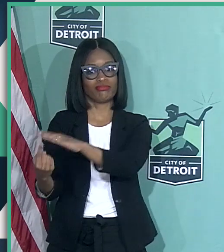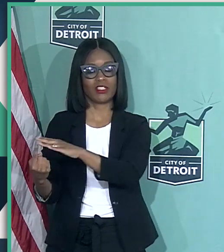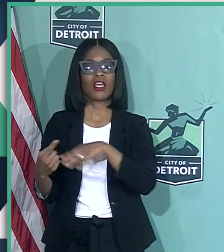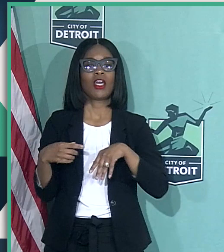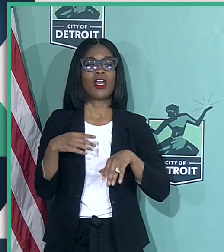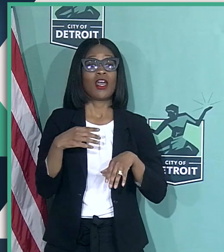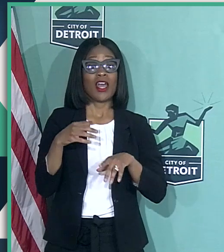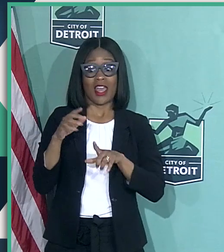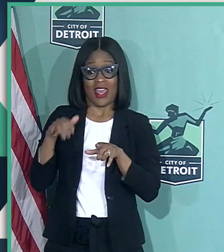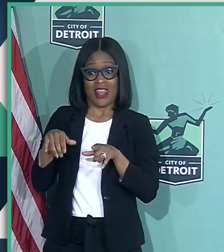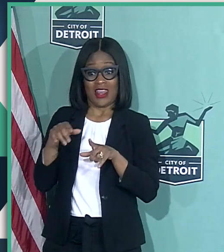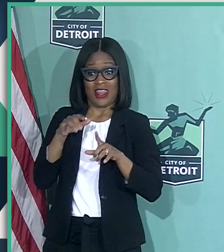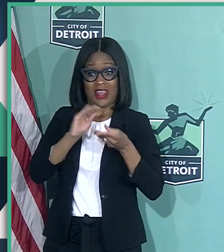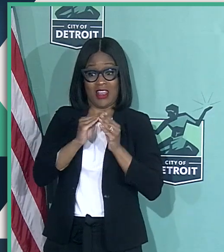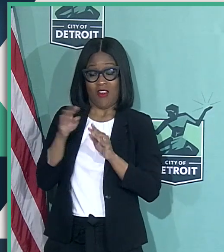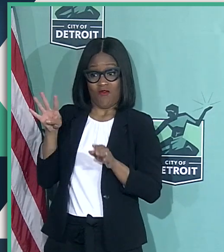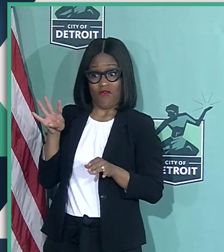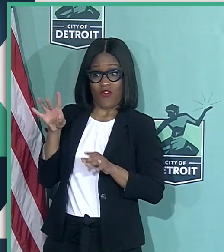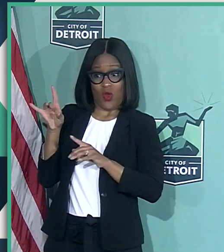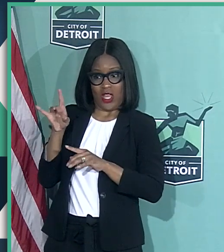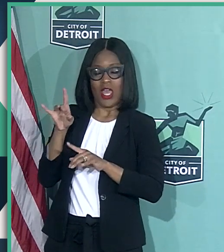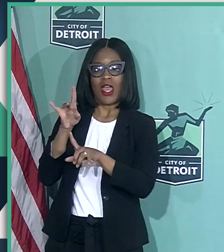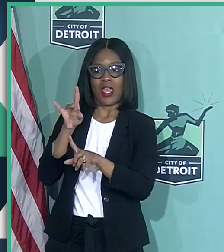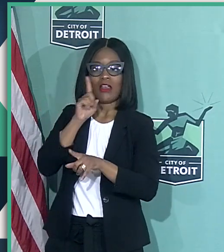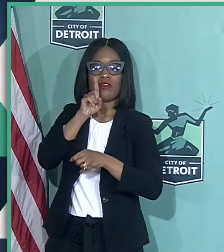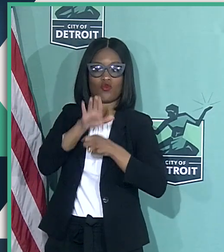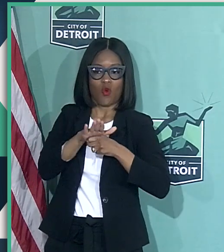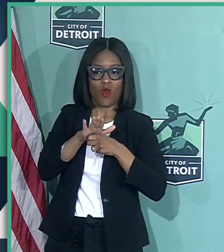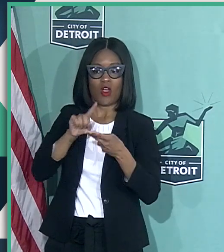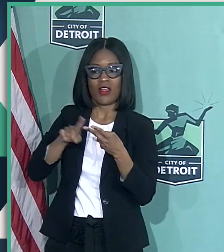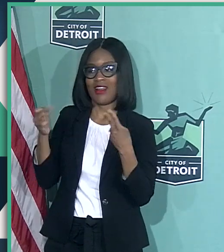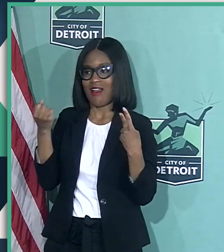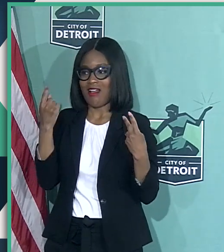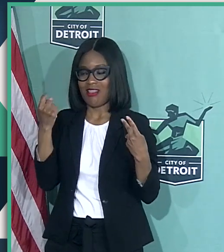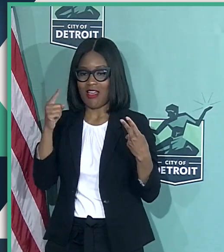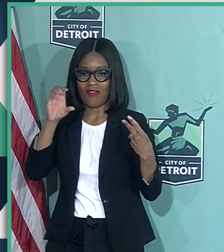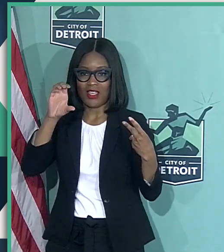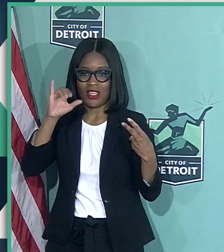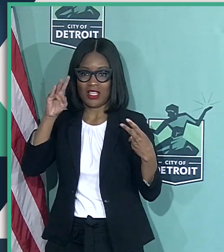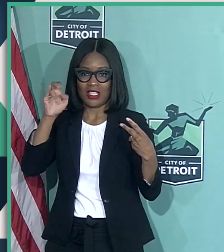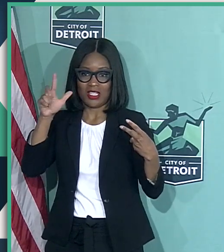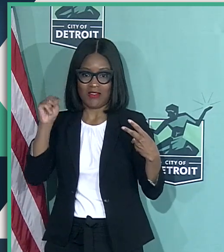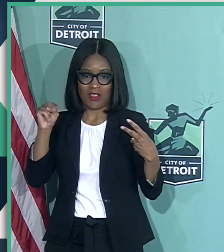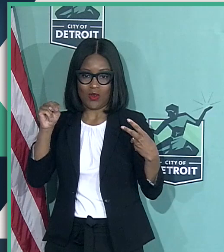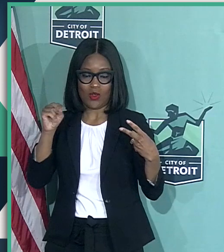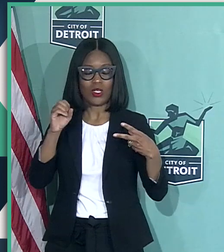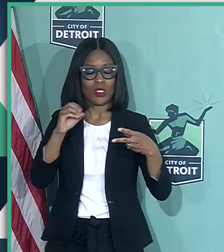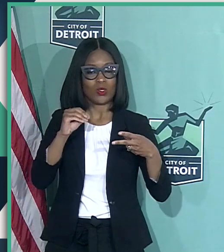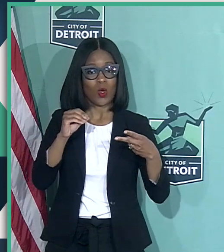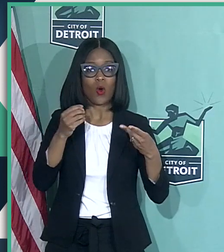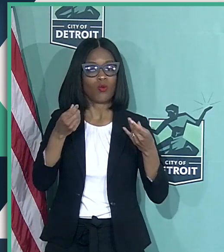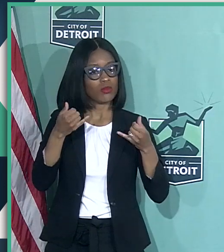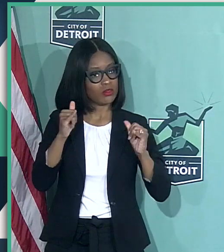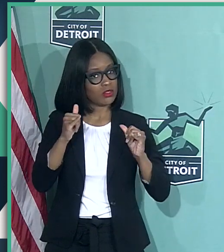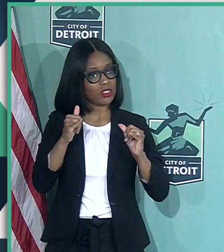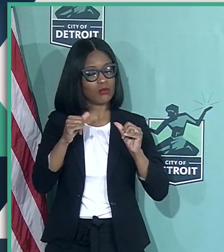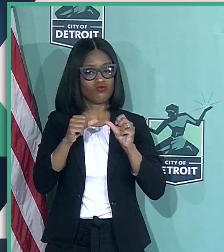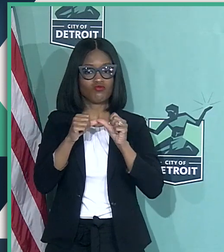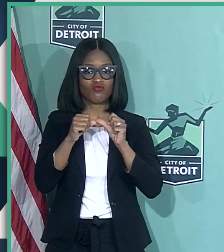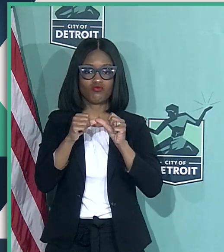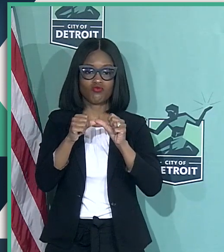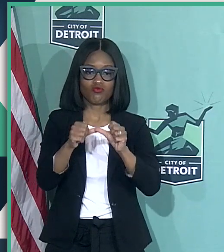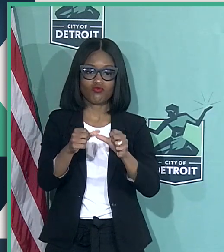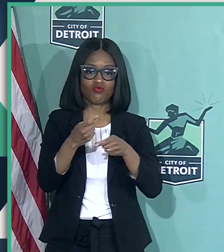48 are sworn and 11 are civilian. So again, we're continuing to move in the right direction.